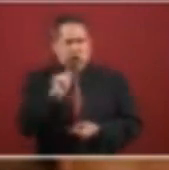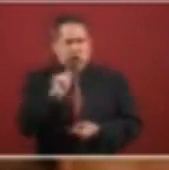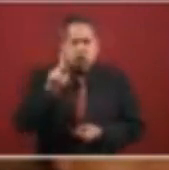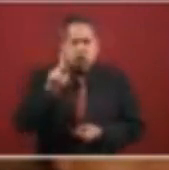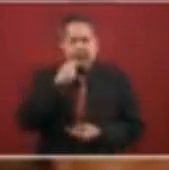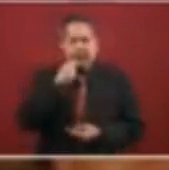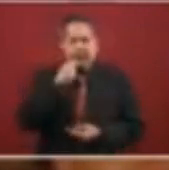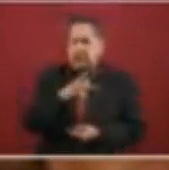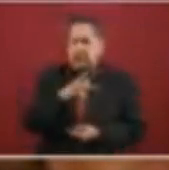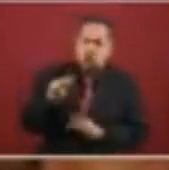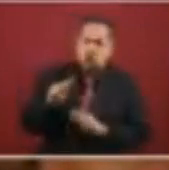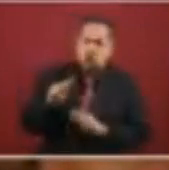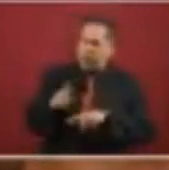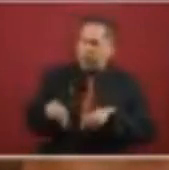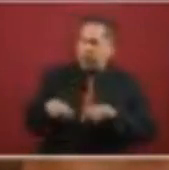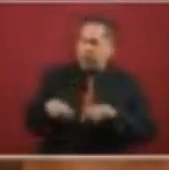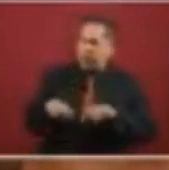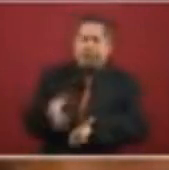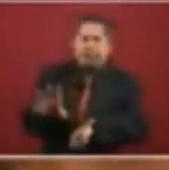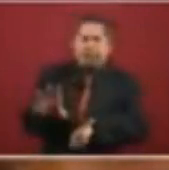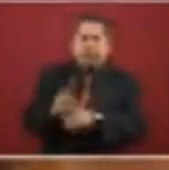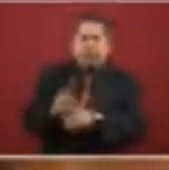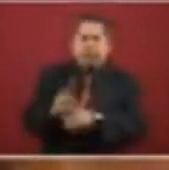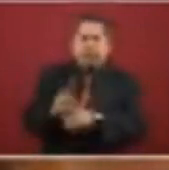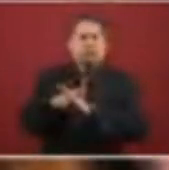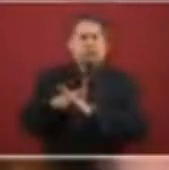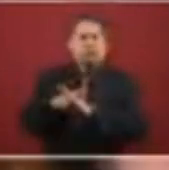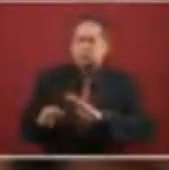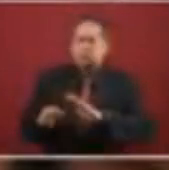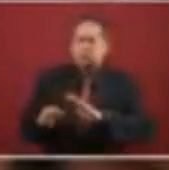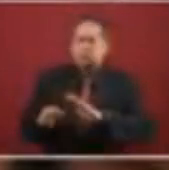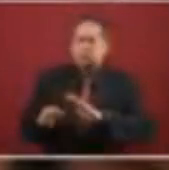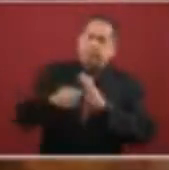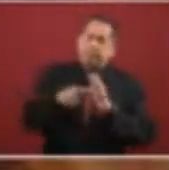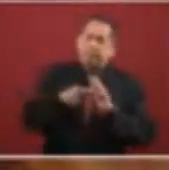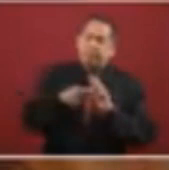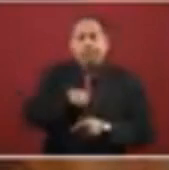asylum to the migrants who don't solicit in the first country of transit.